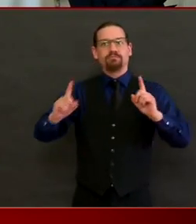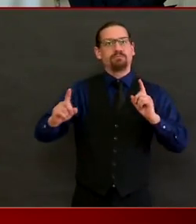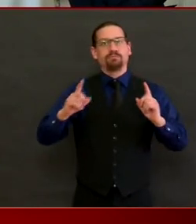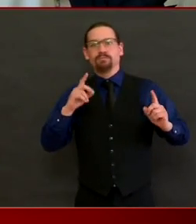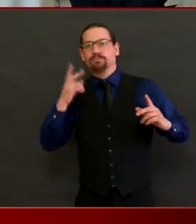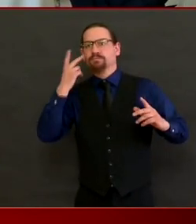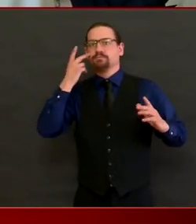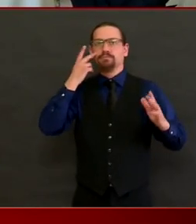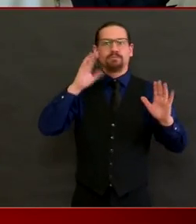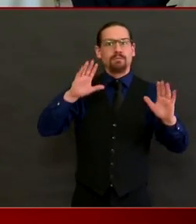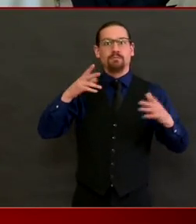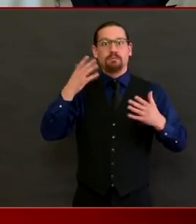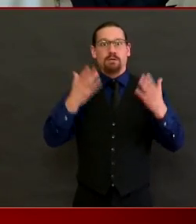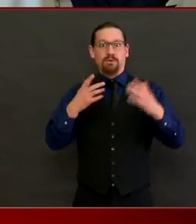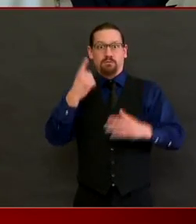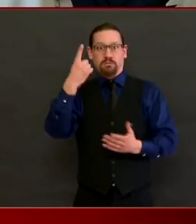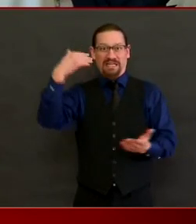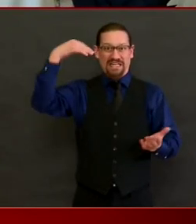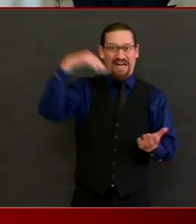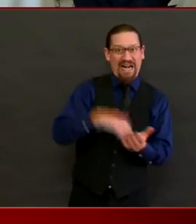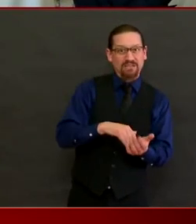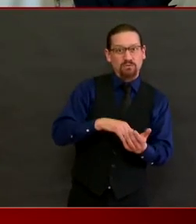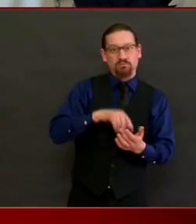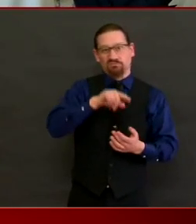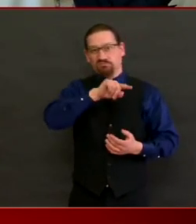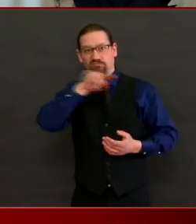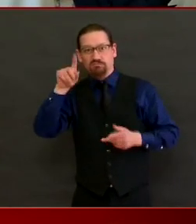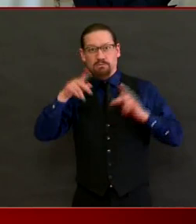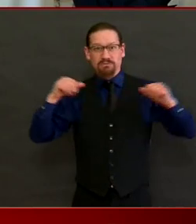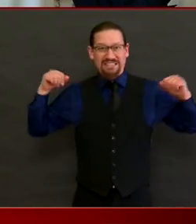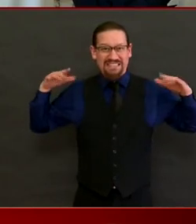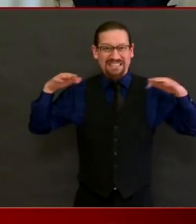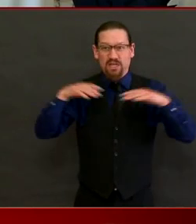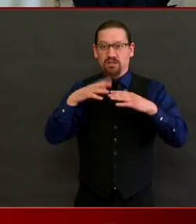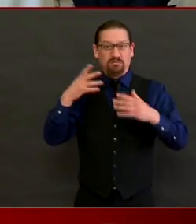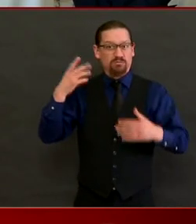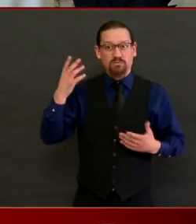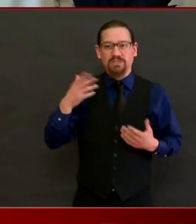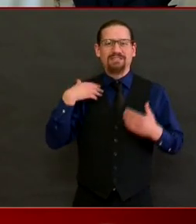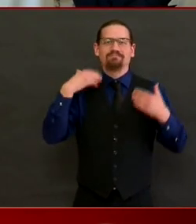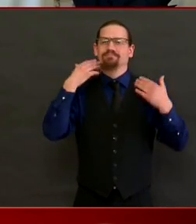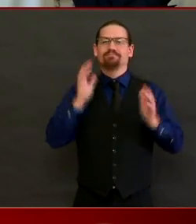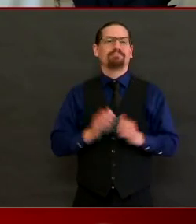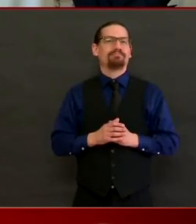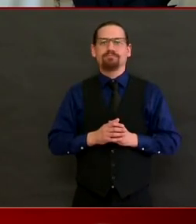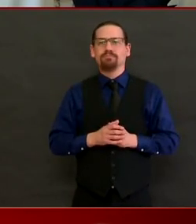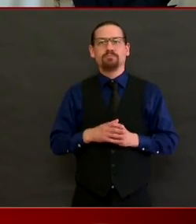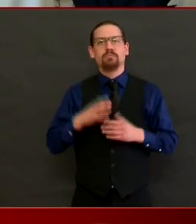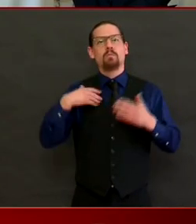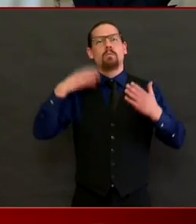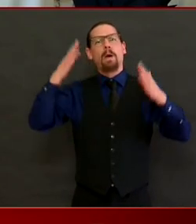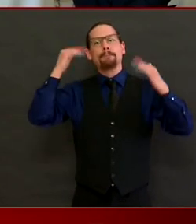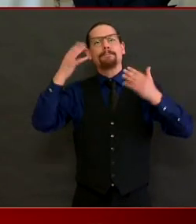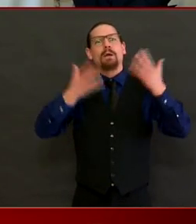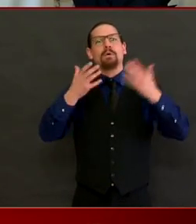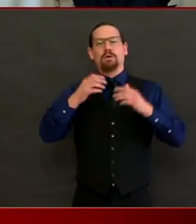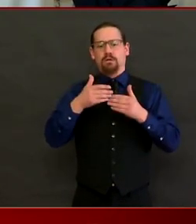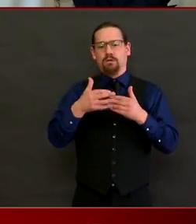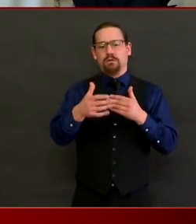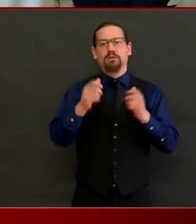it'll be hard. And if they happen, and I hope some do, it'll be under very different